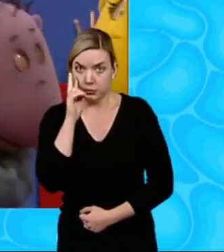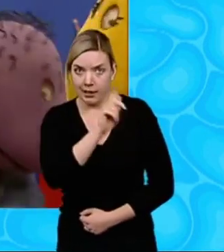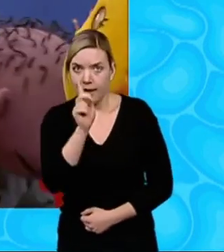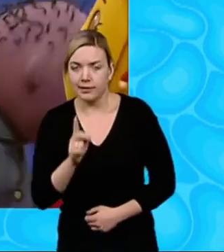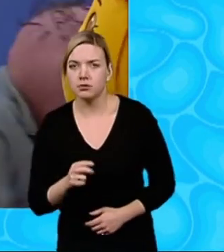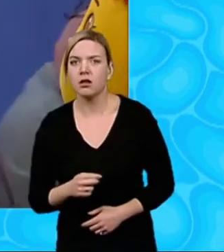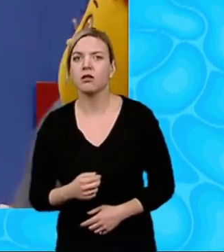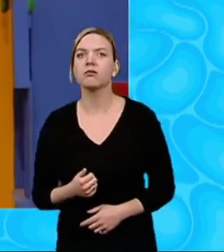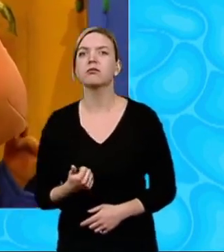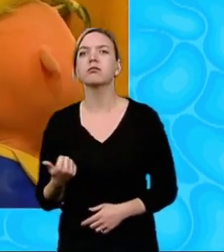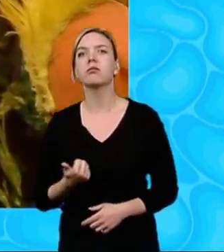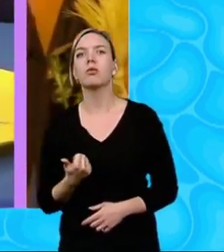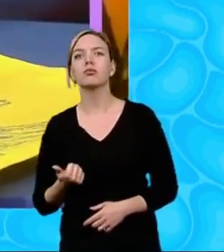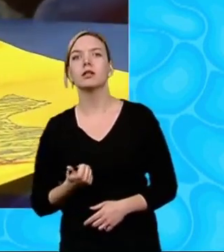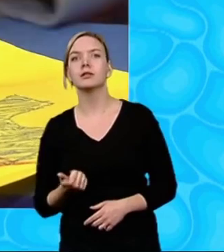Okay